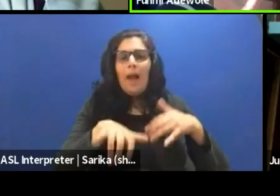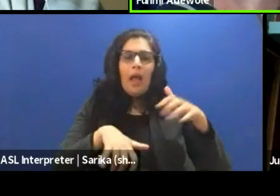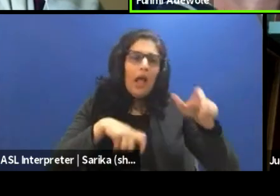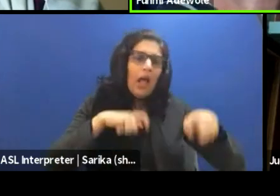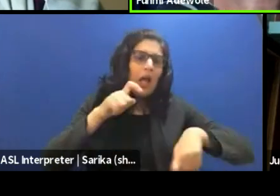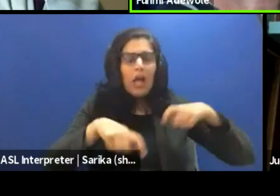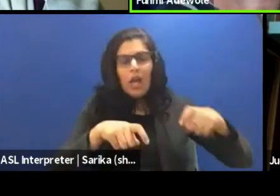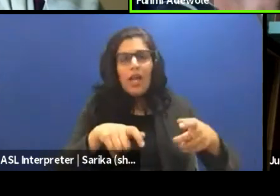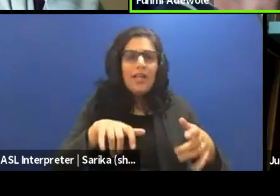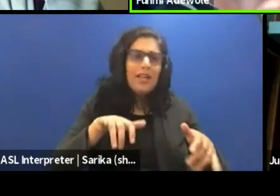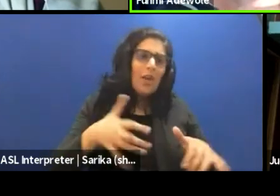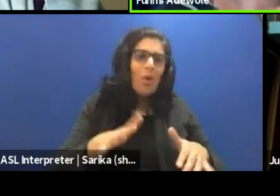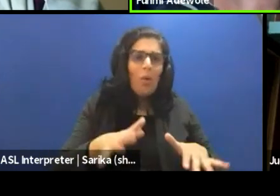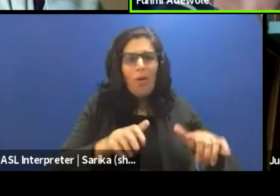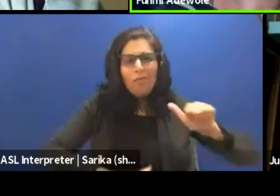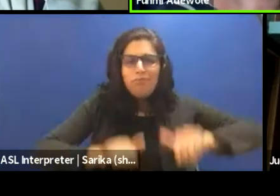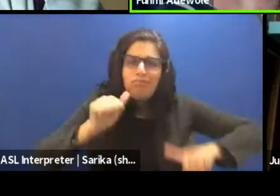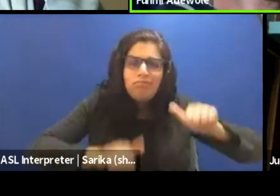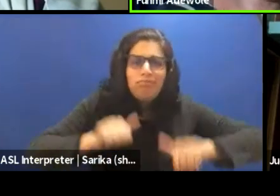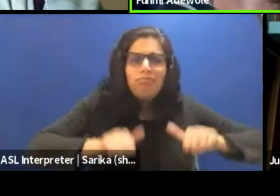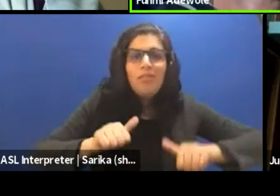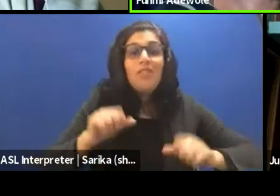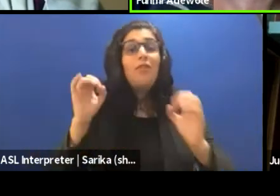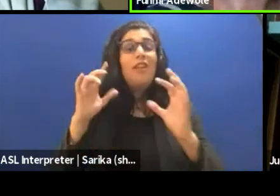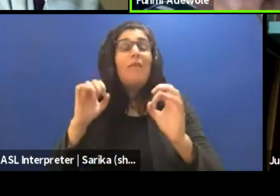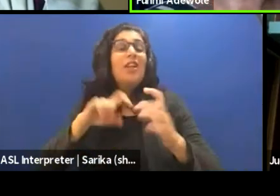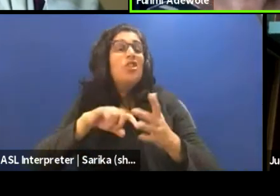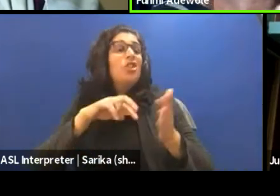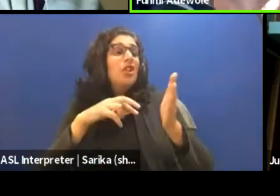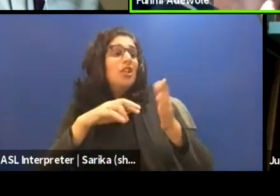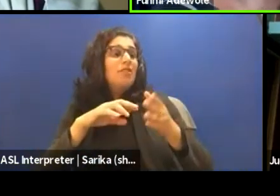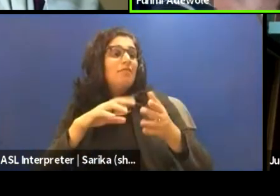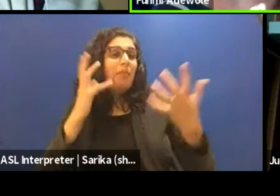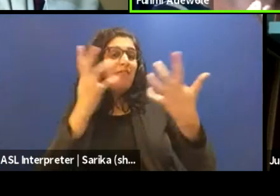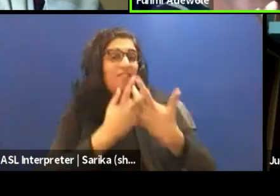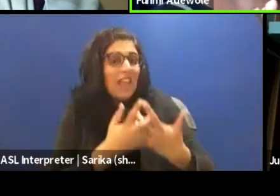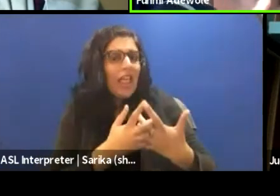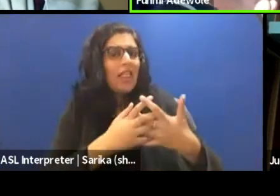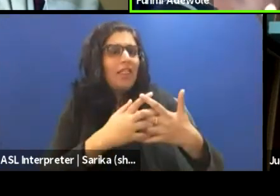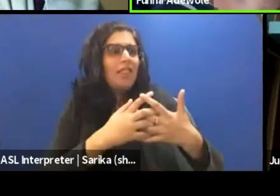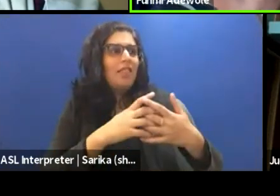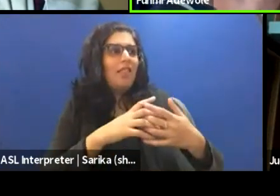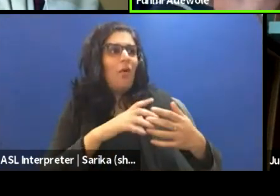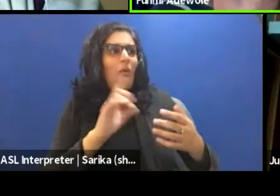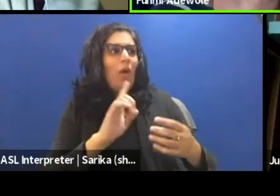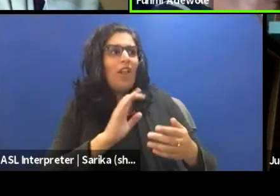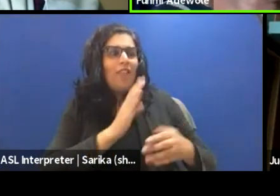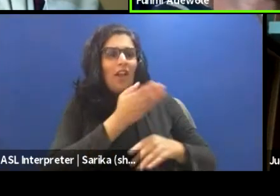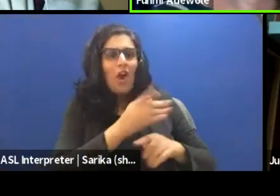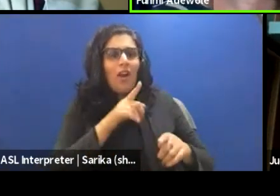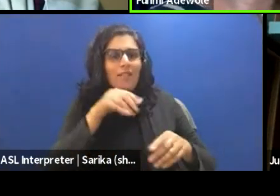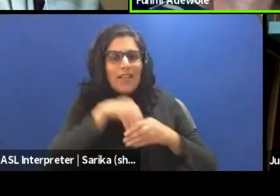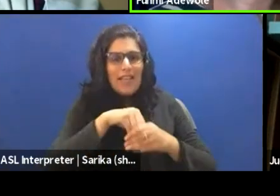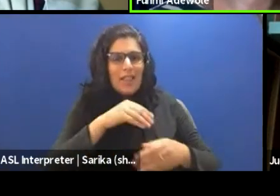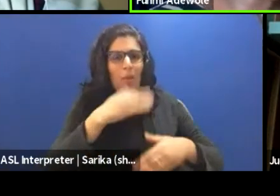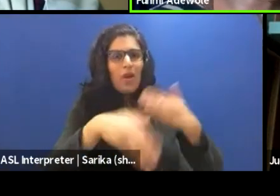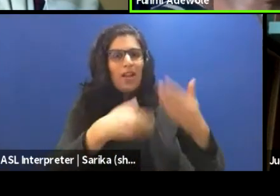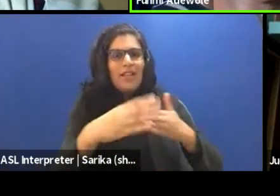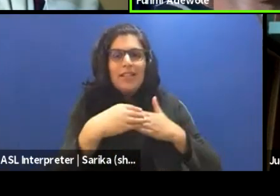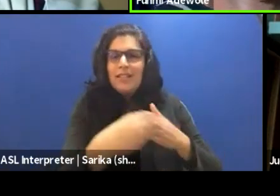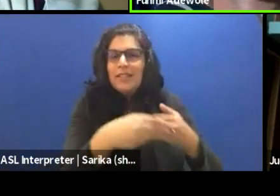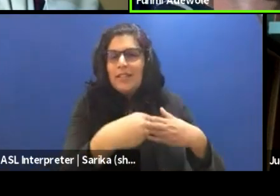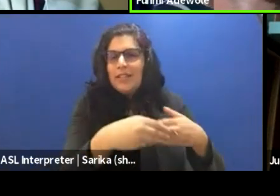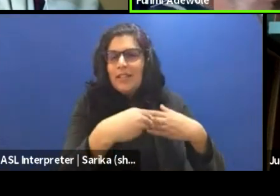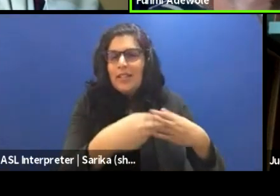refer to where they are in the process. And the fact they're still flexible to be able to